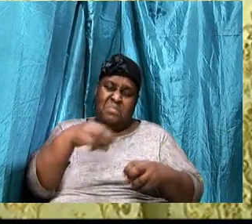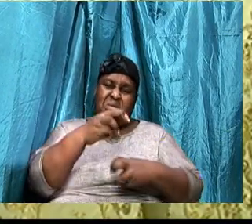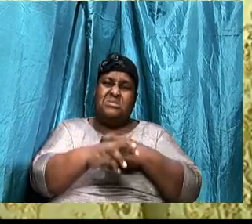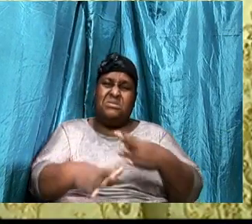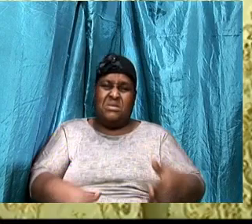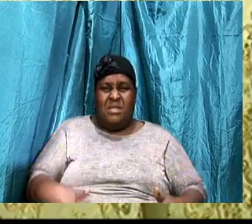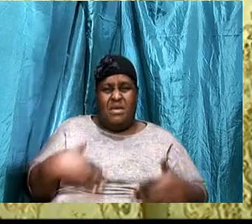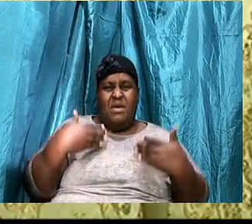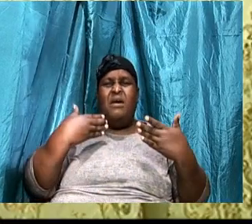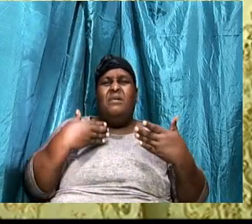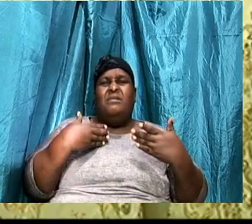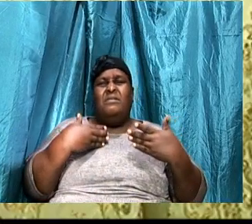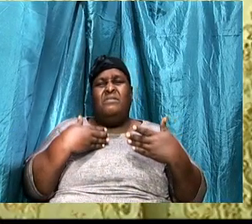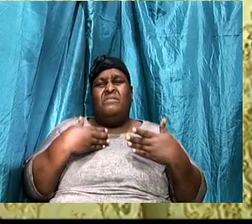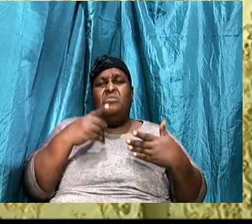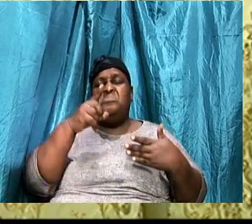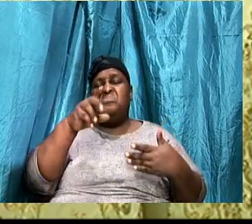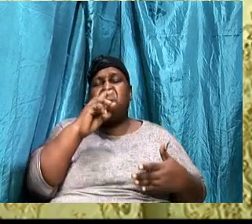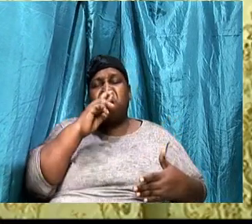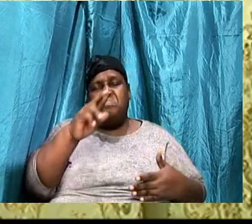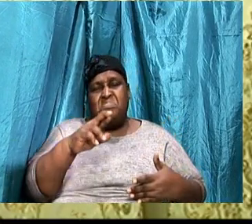child of God first.